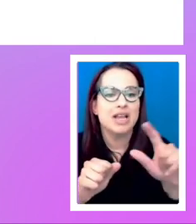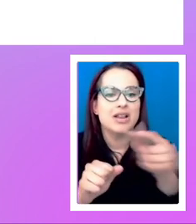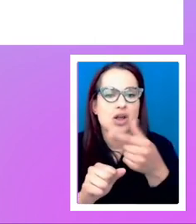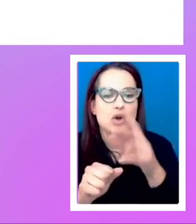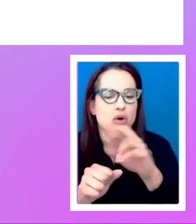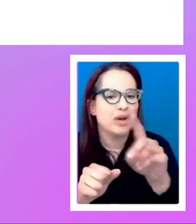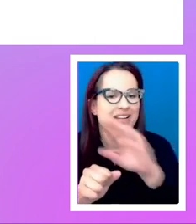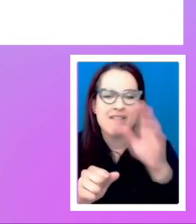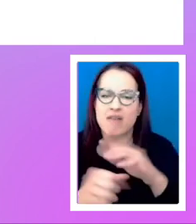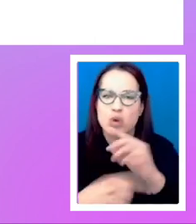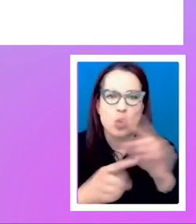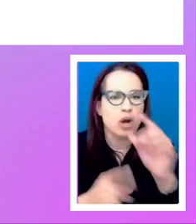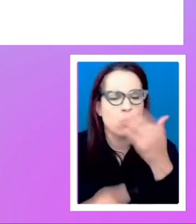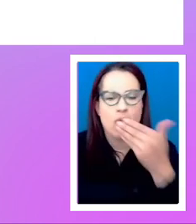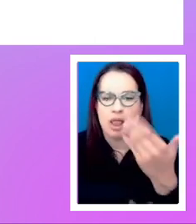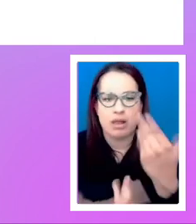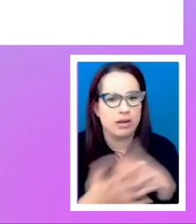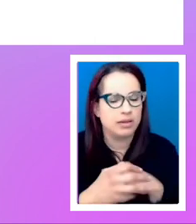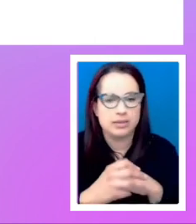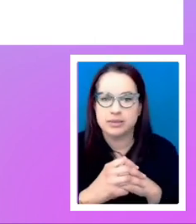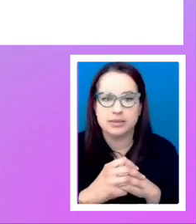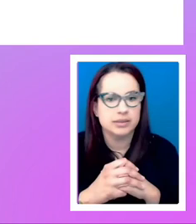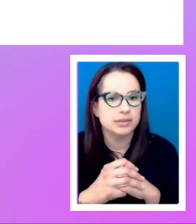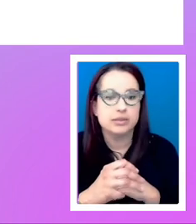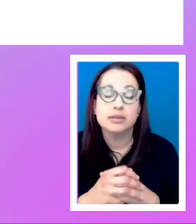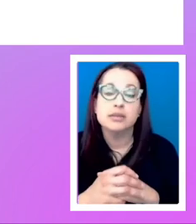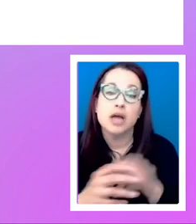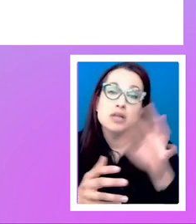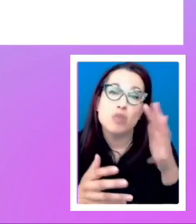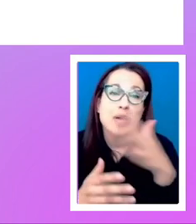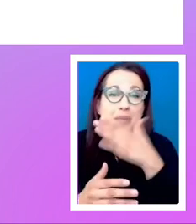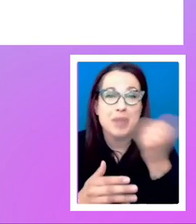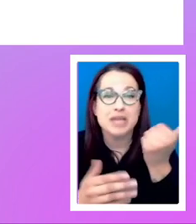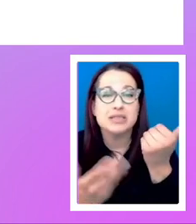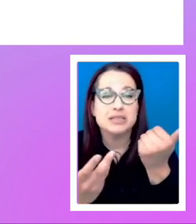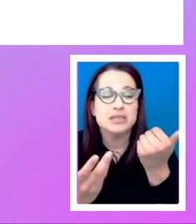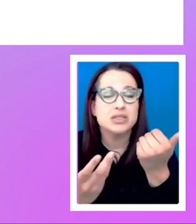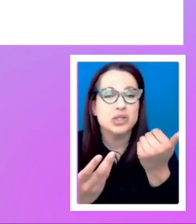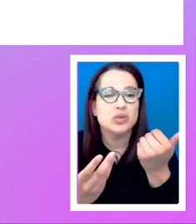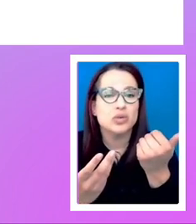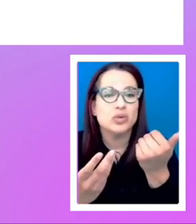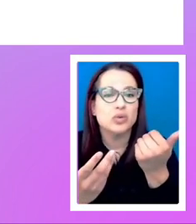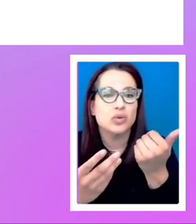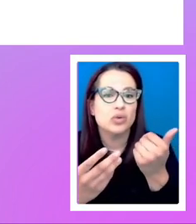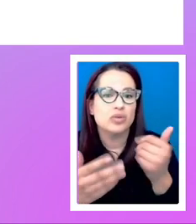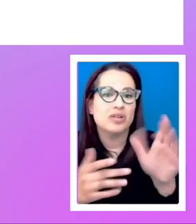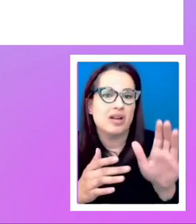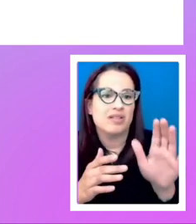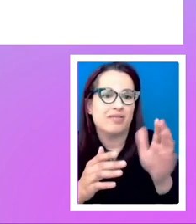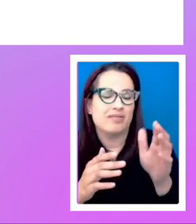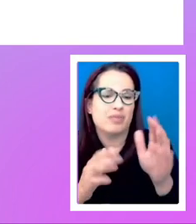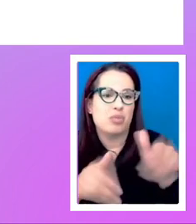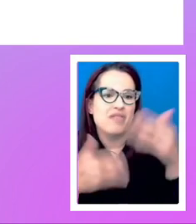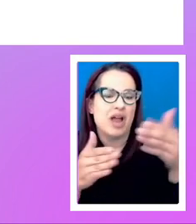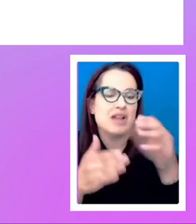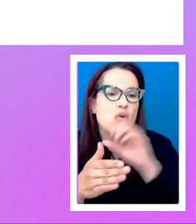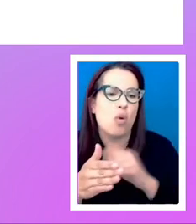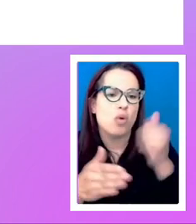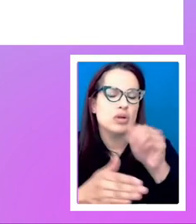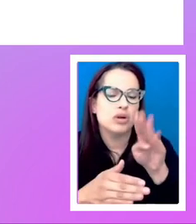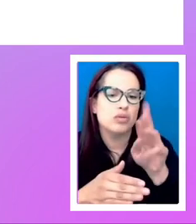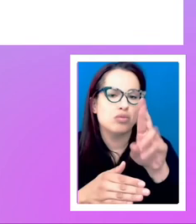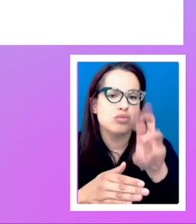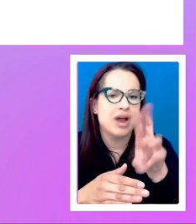Um, because, you know, so it's, it's probably better to give those older browsers something that, um,